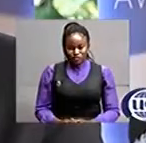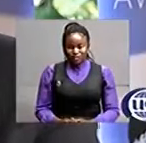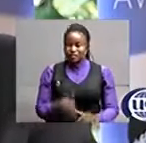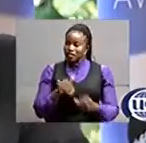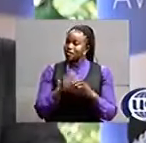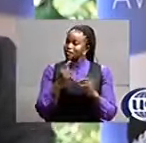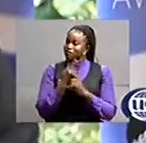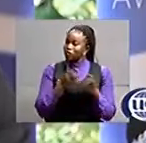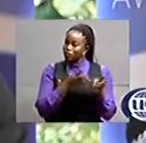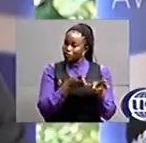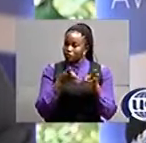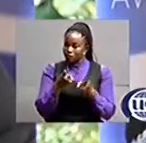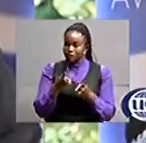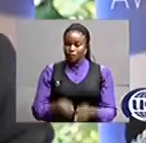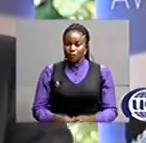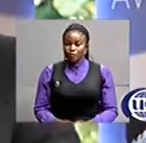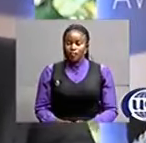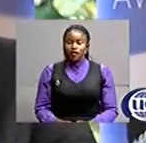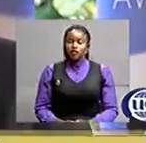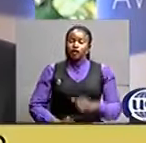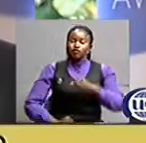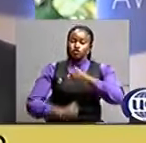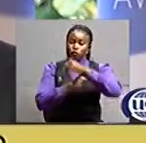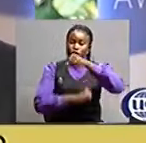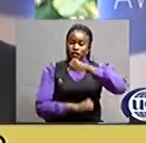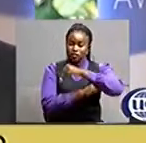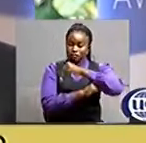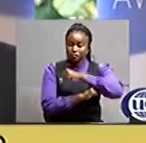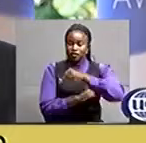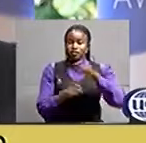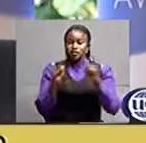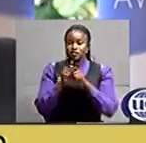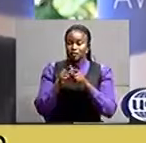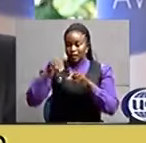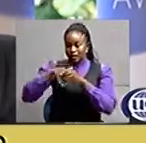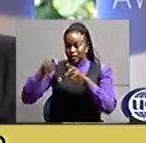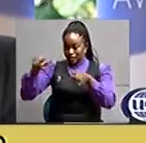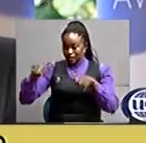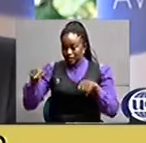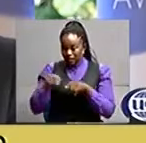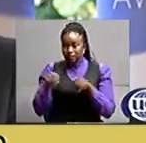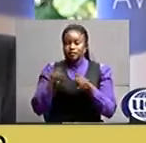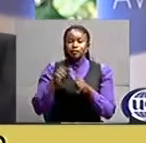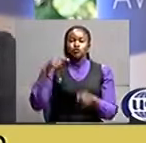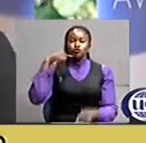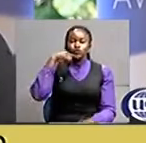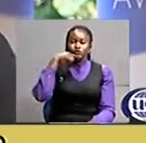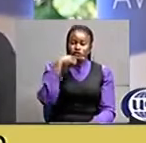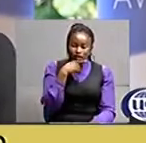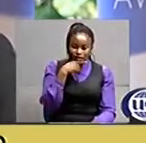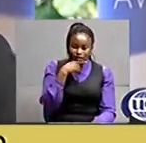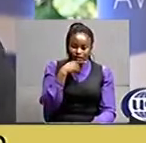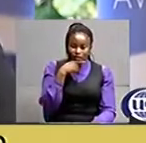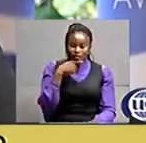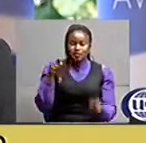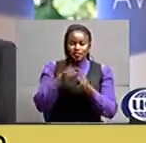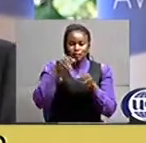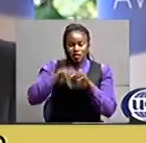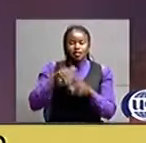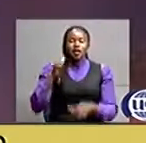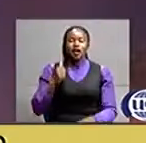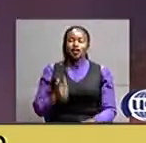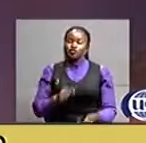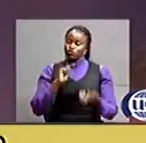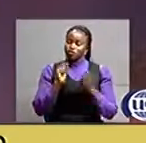scholarship really did a lot. There is what it did in class, and what it did for me socially, and what it did for me in attitude change.